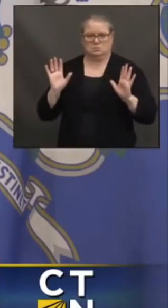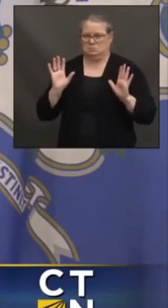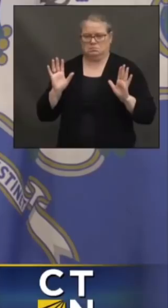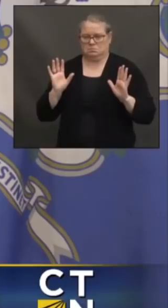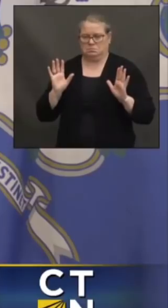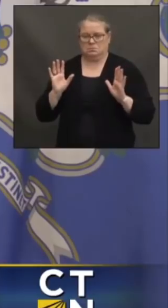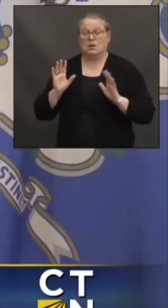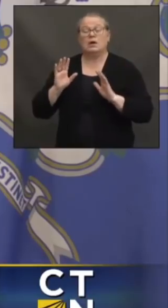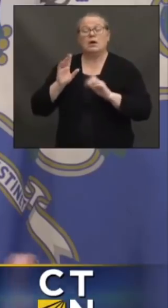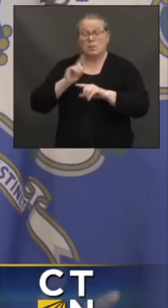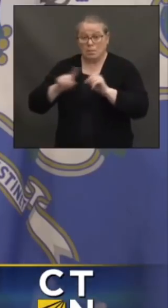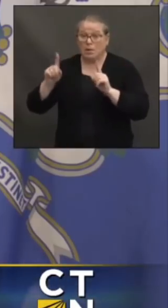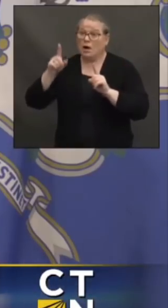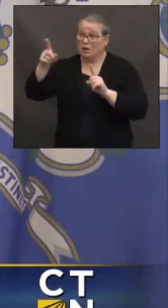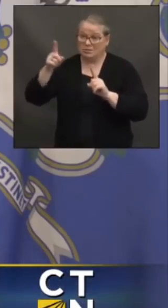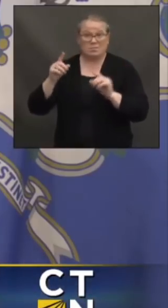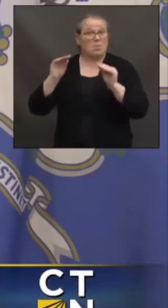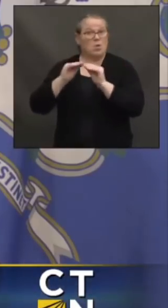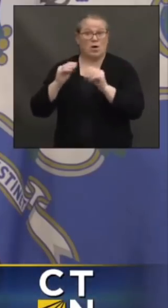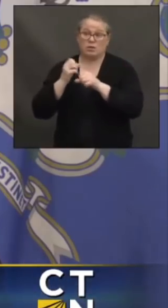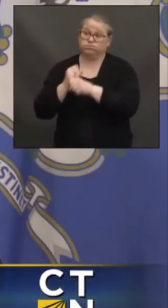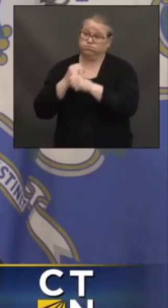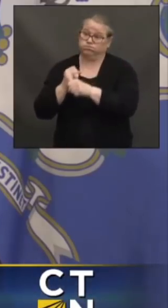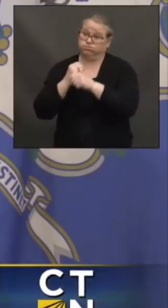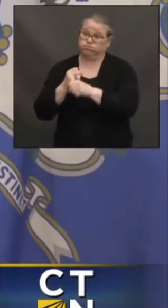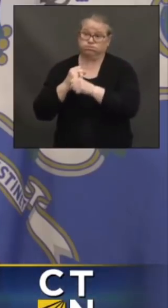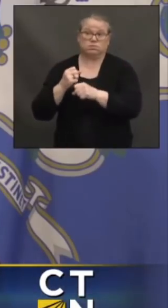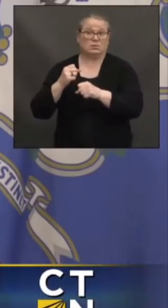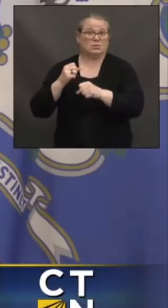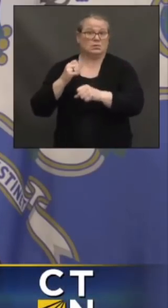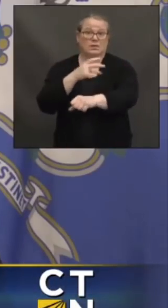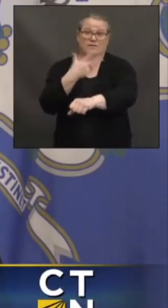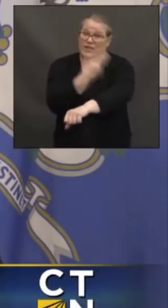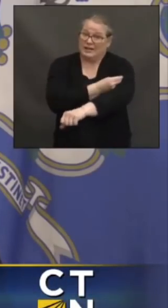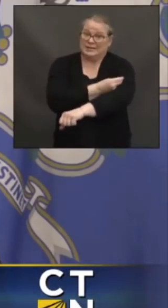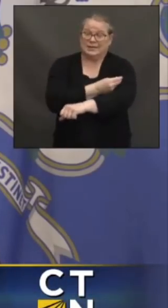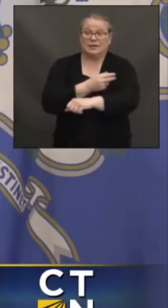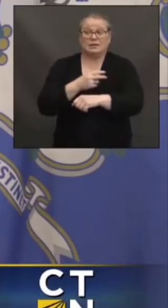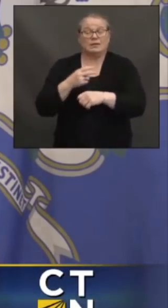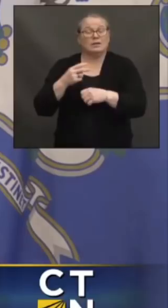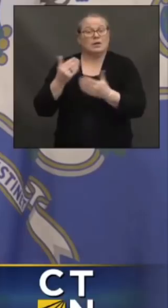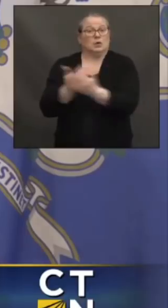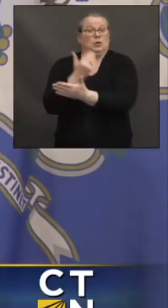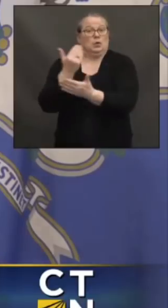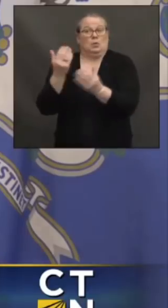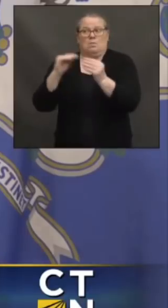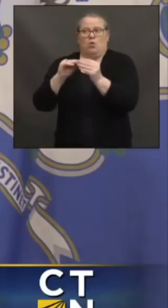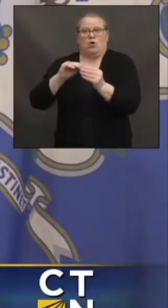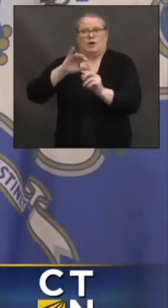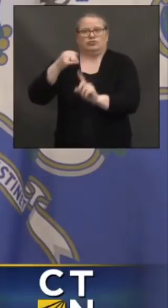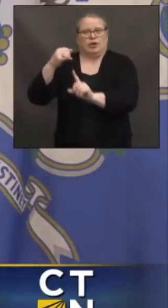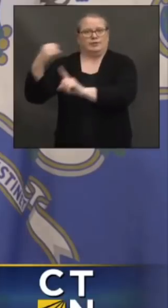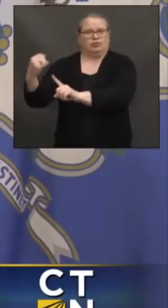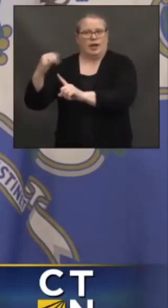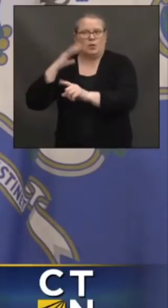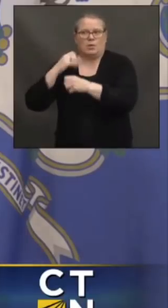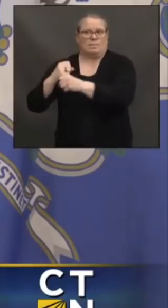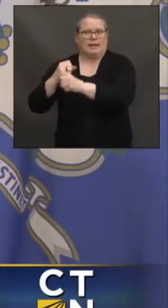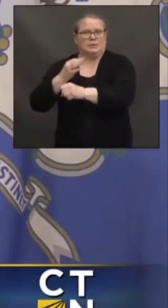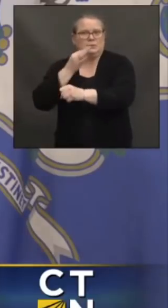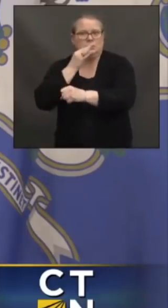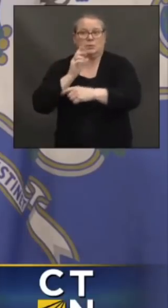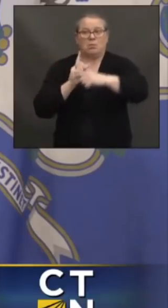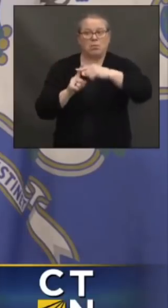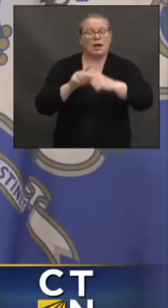the Defense Procurement Act, we're going to have a lot more J&J slated. They've obviously doubled the order of both Moderna and Pfizer. So